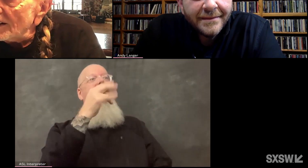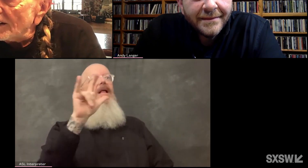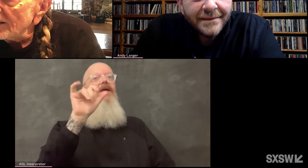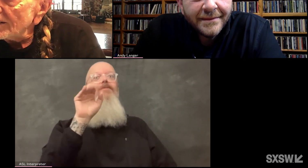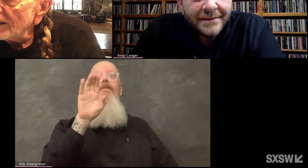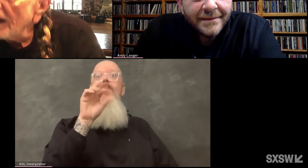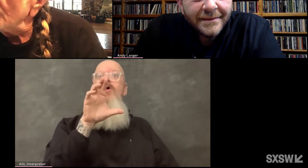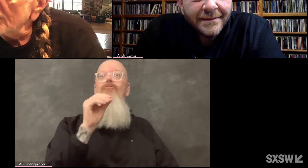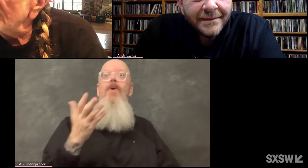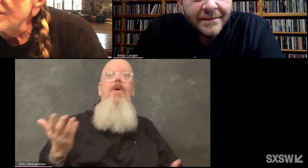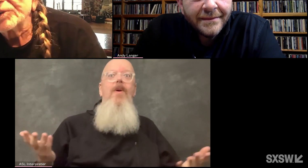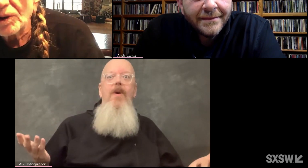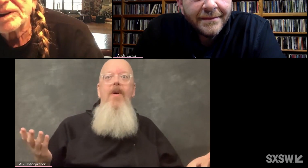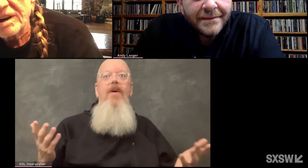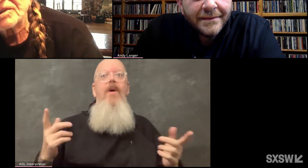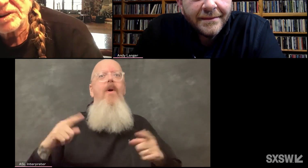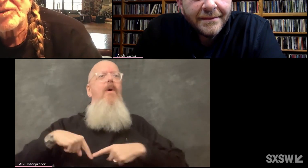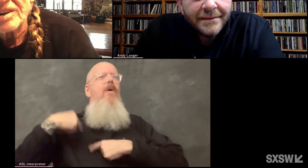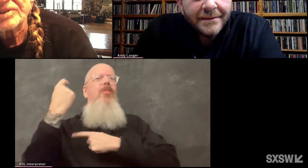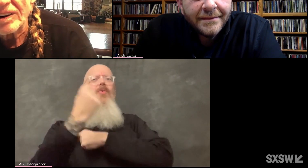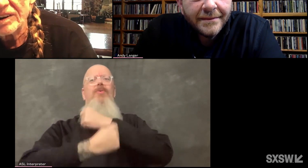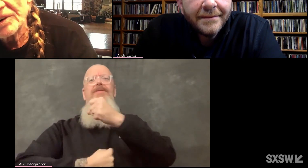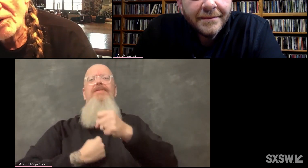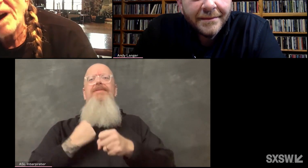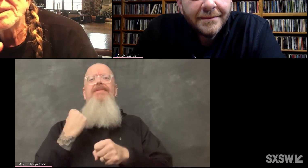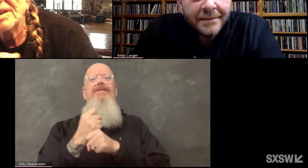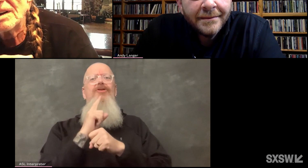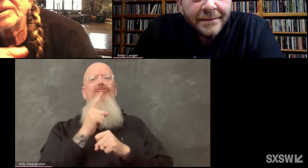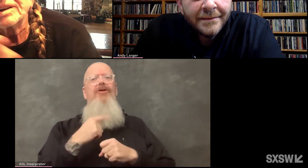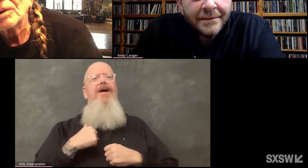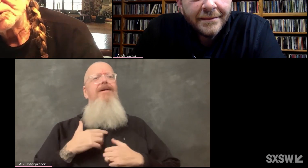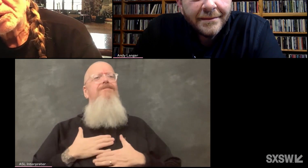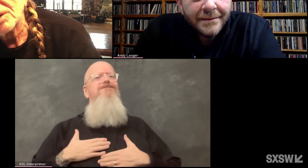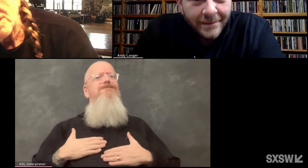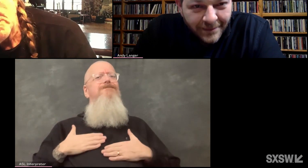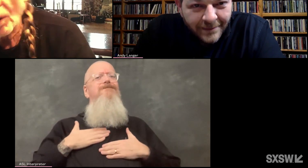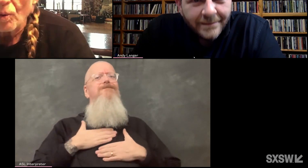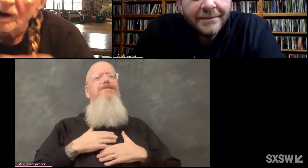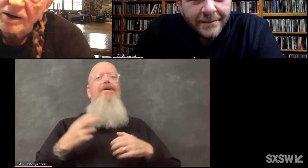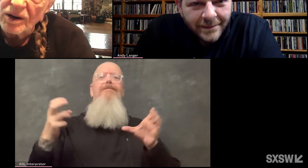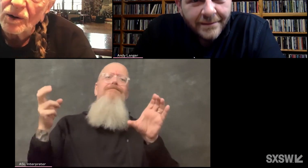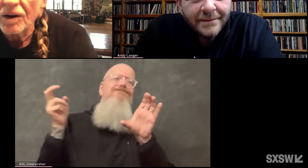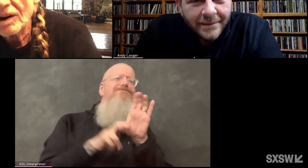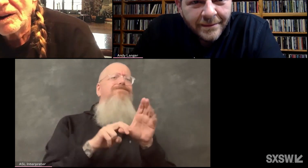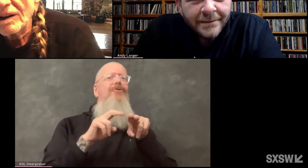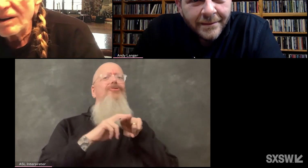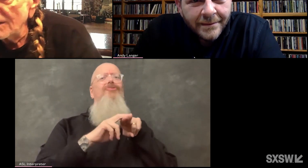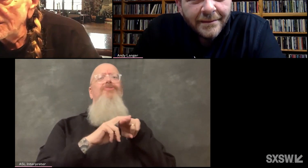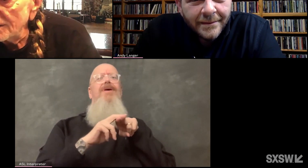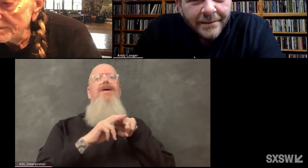I really enjoyed catching a freight train and riding to Hillsborough or Waco.